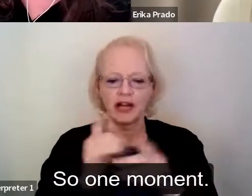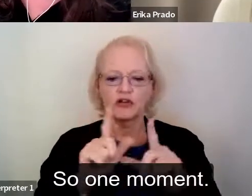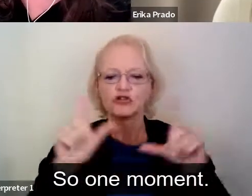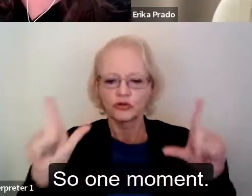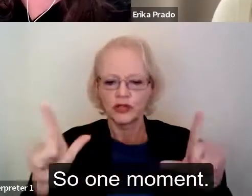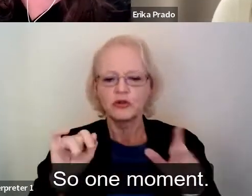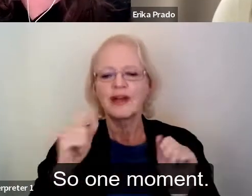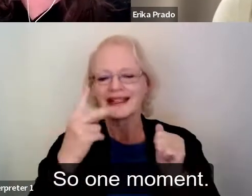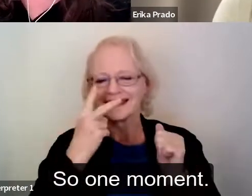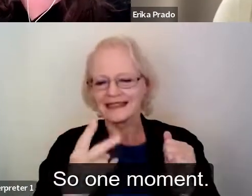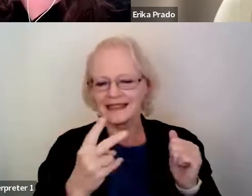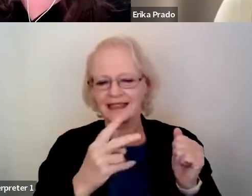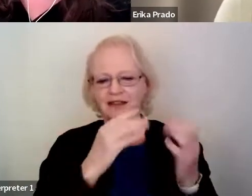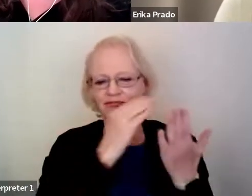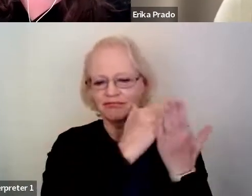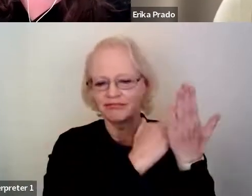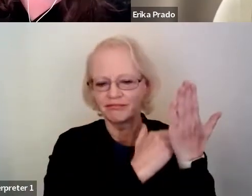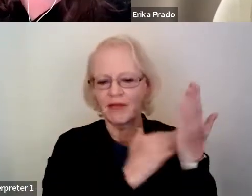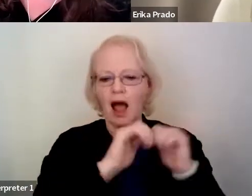moment.